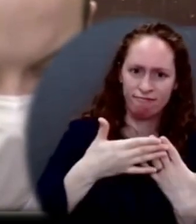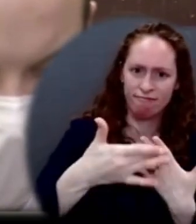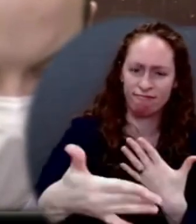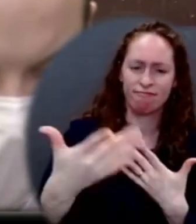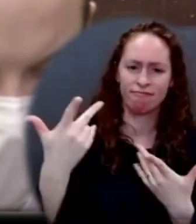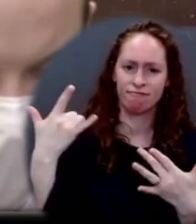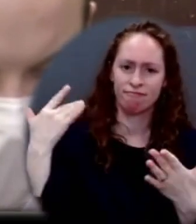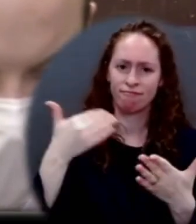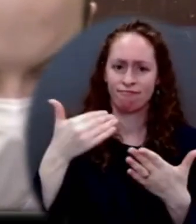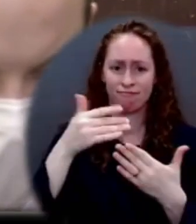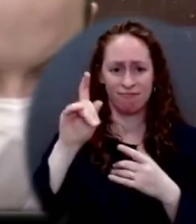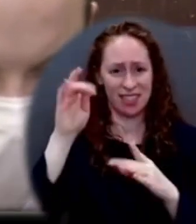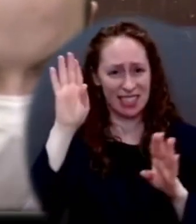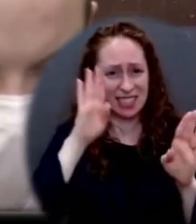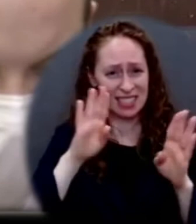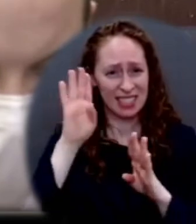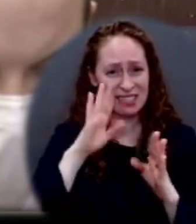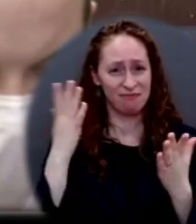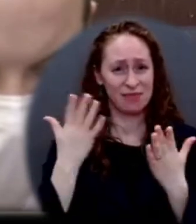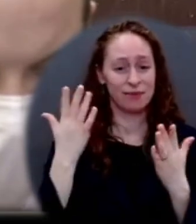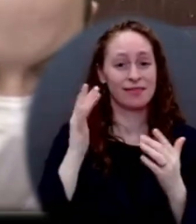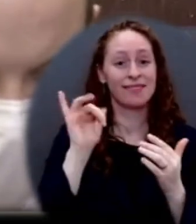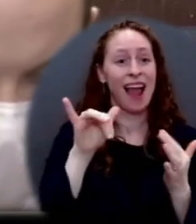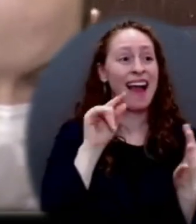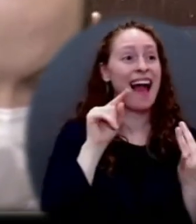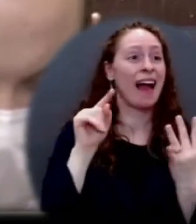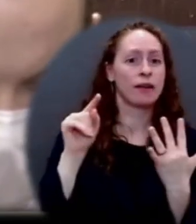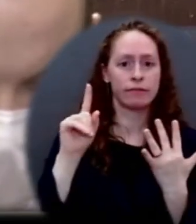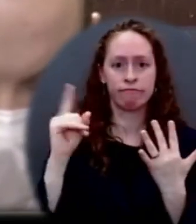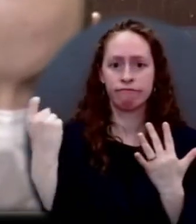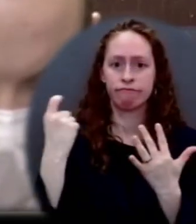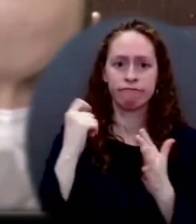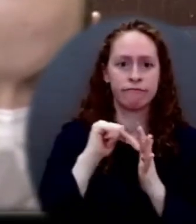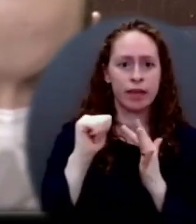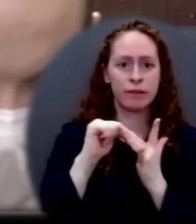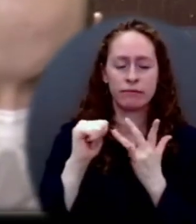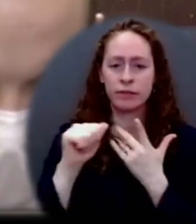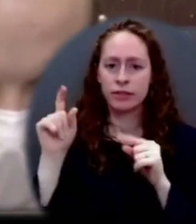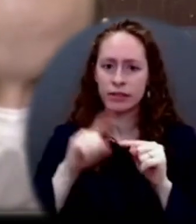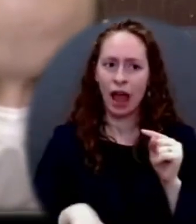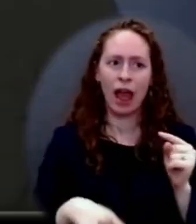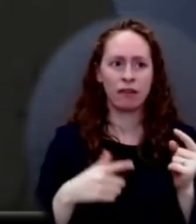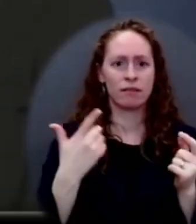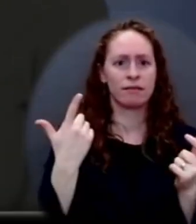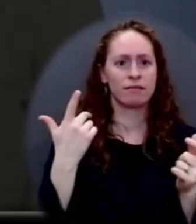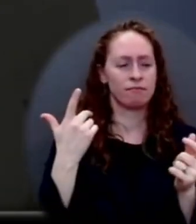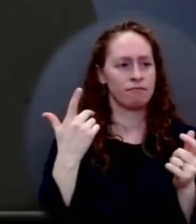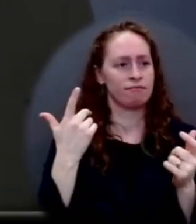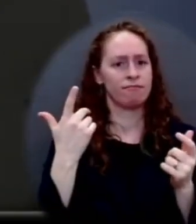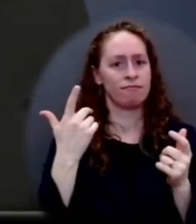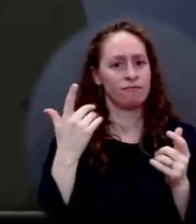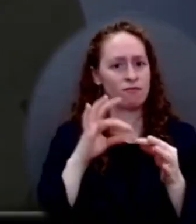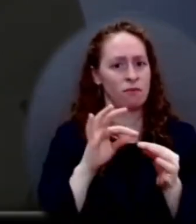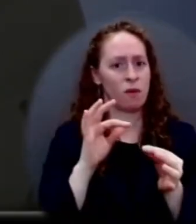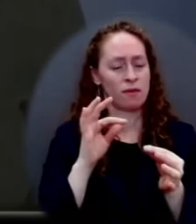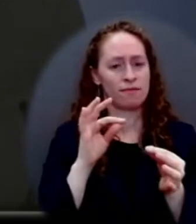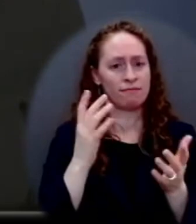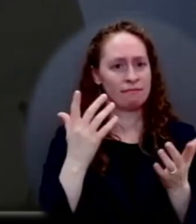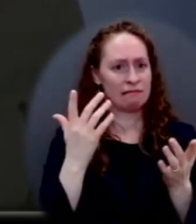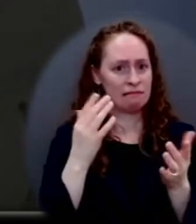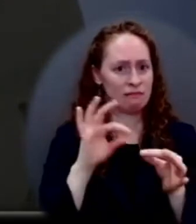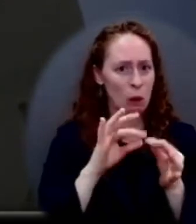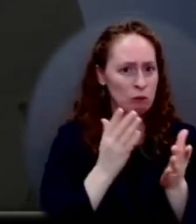to pass legislation that could have an impact on how people vote in the midterm elections? I'm not going to make a prediction of that.